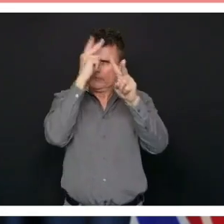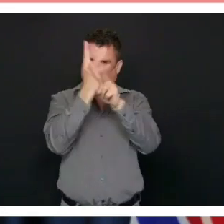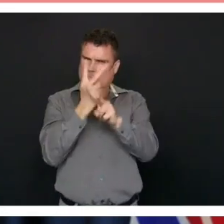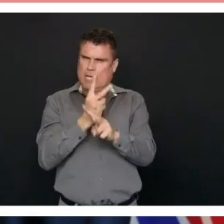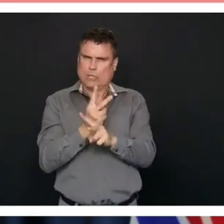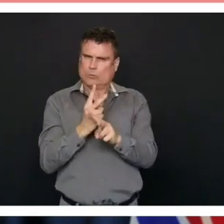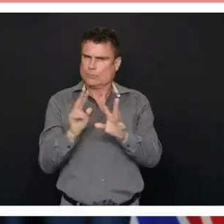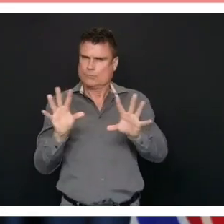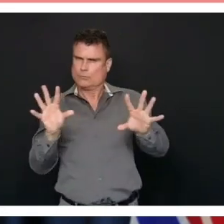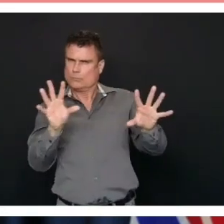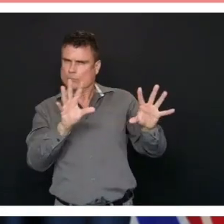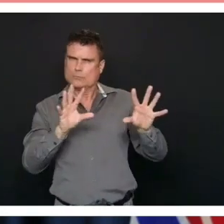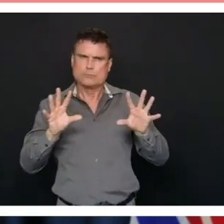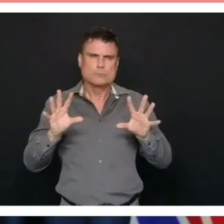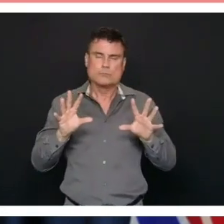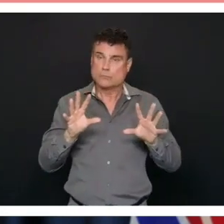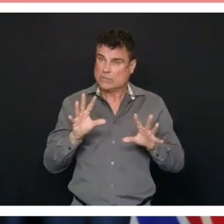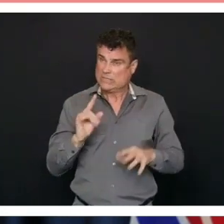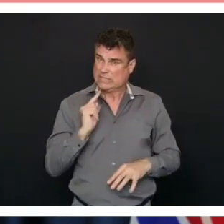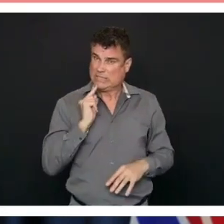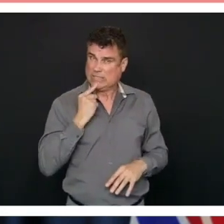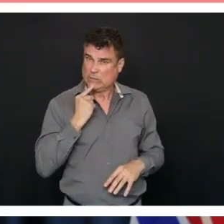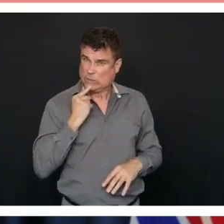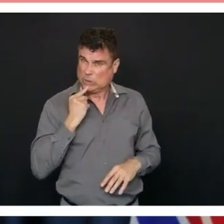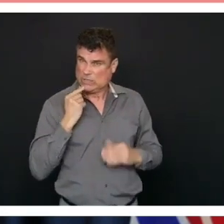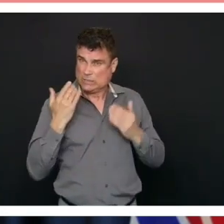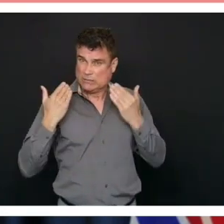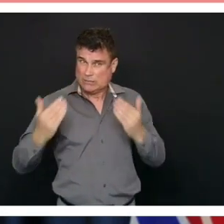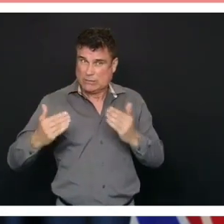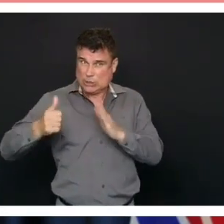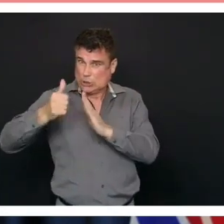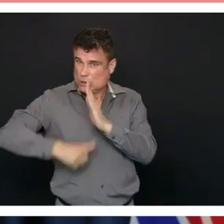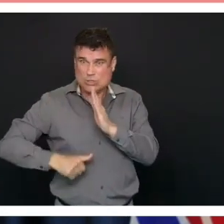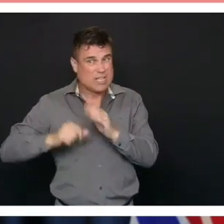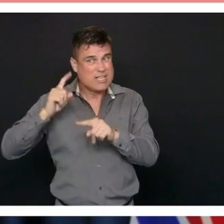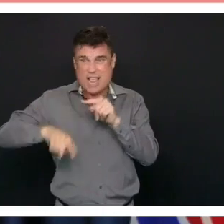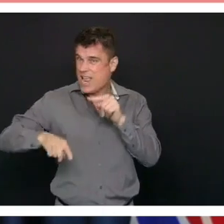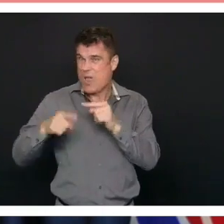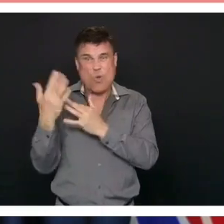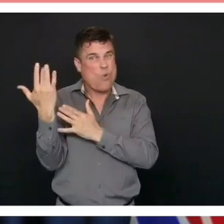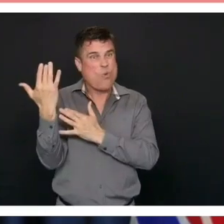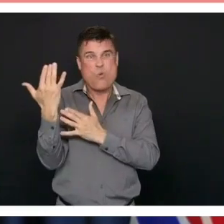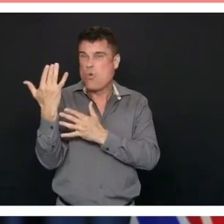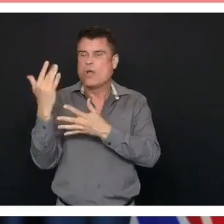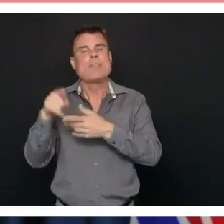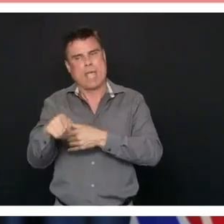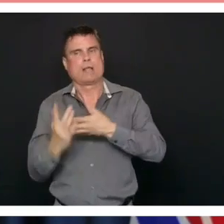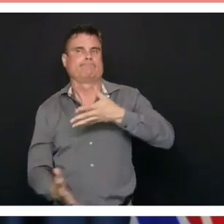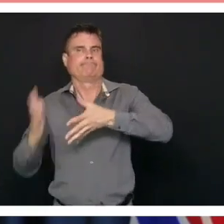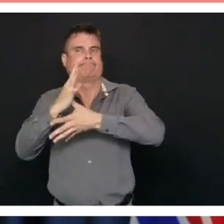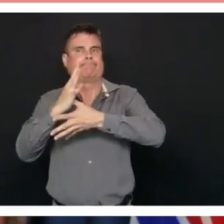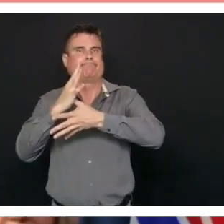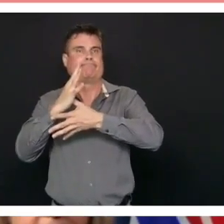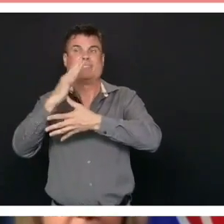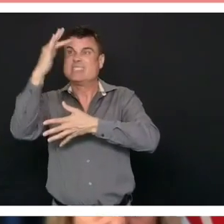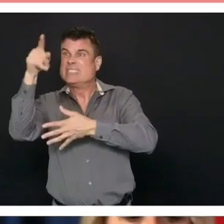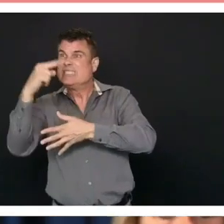also the more serious surgeries we talk about. And they're already being given urgency in the system. Do you want me to speak to Yeah, sure.